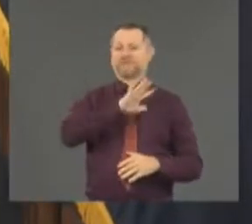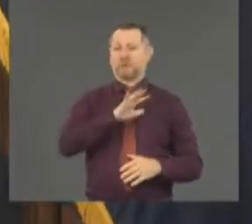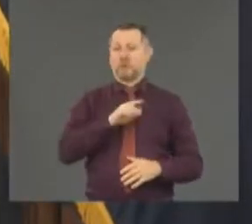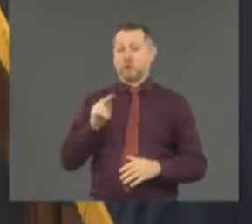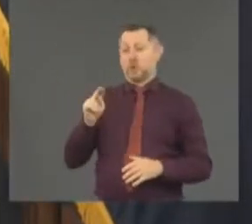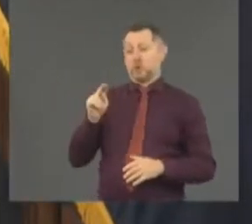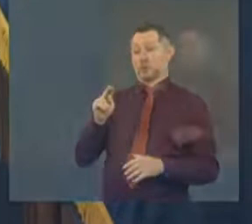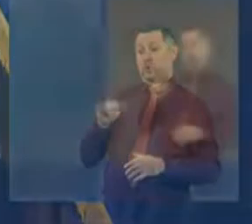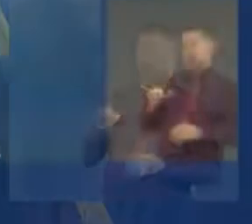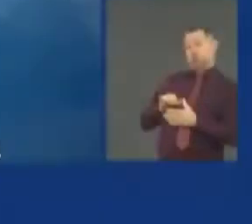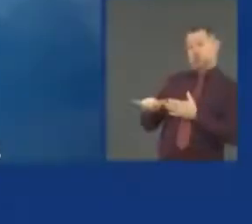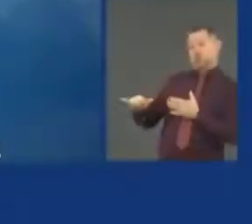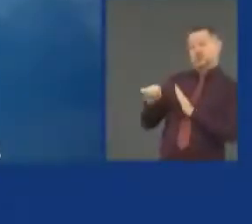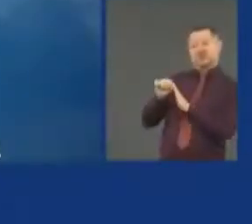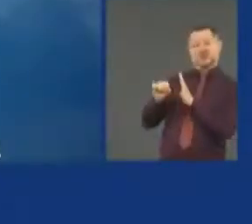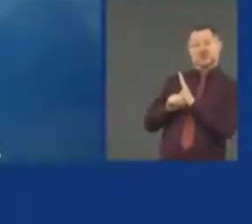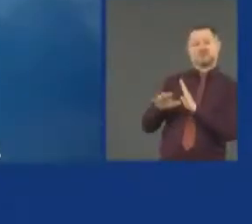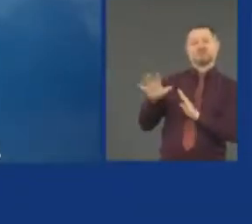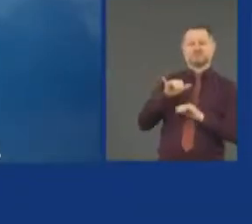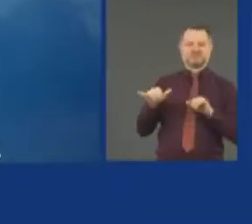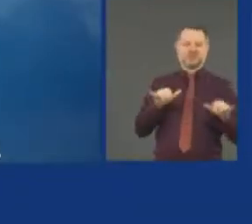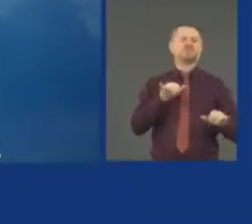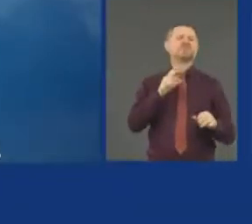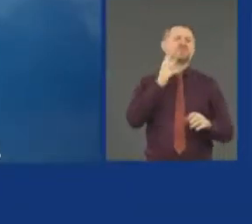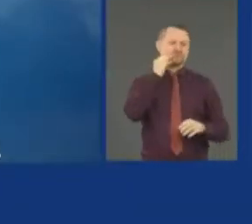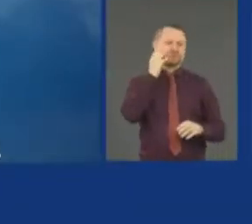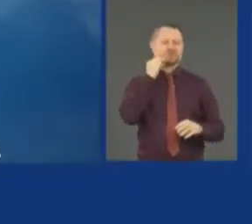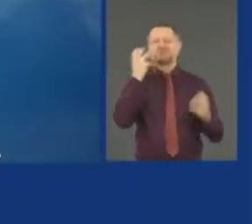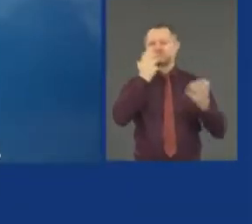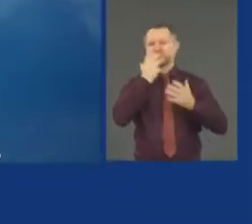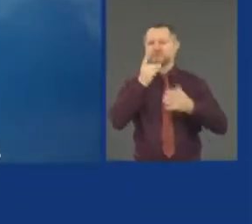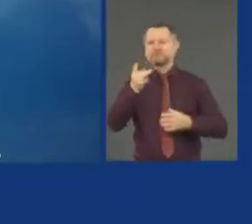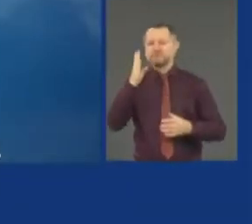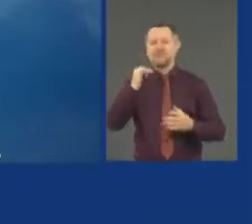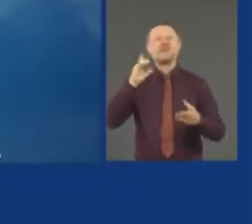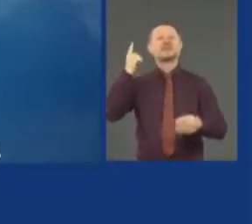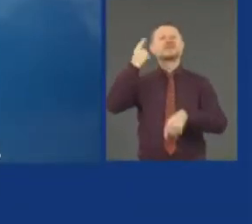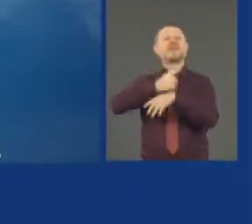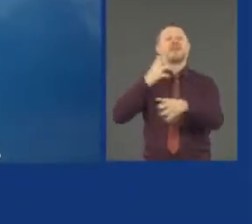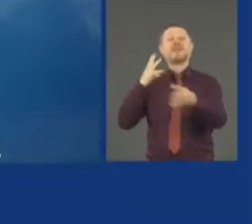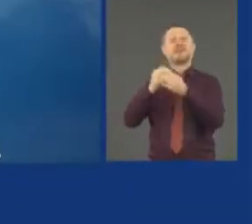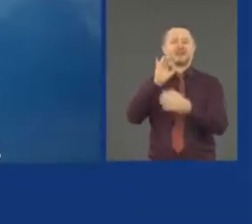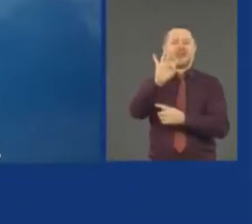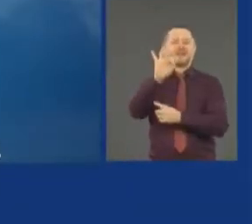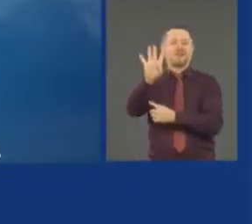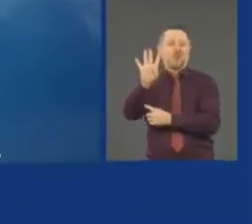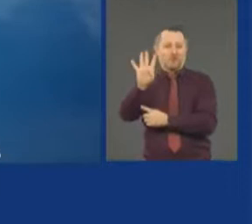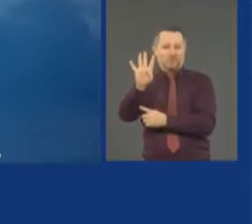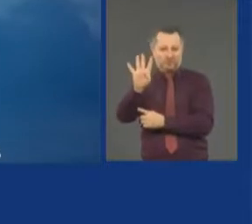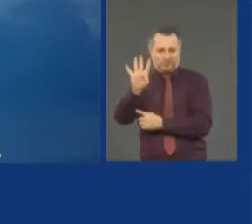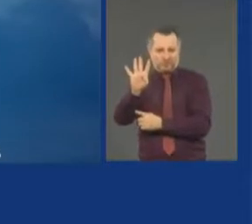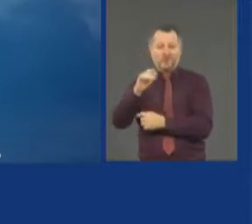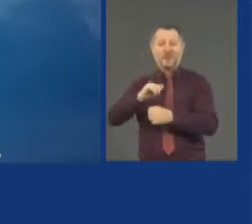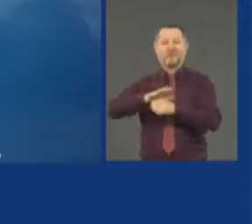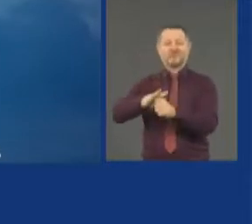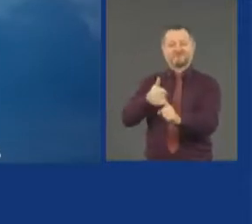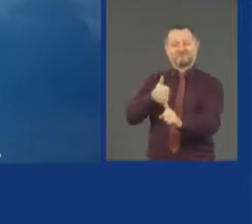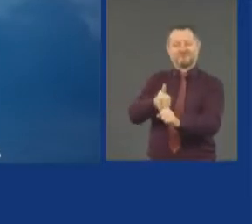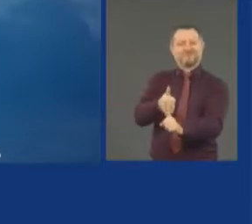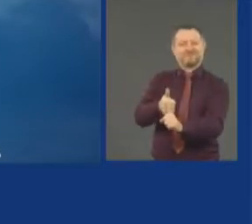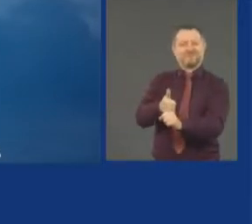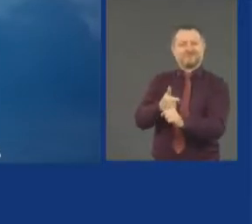day 94 of the COVID pandemic.